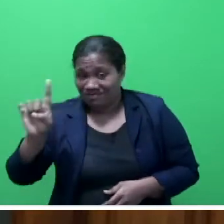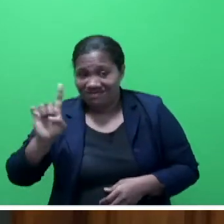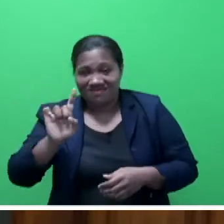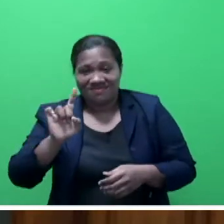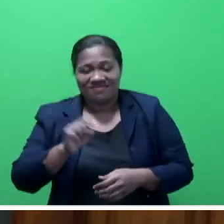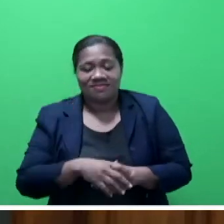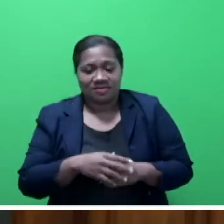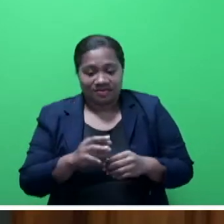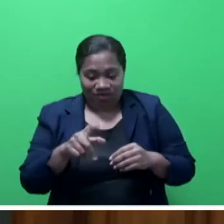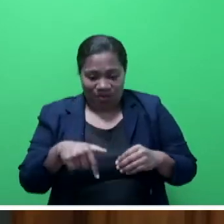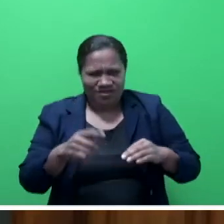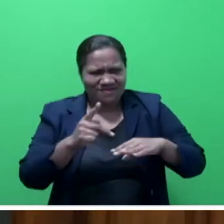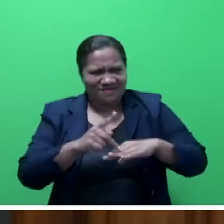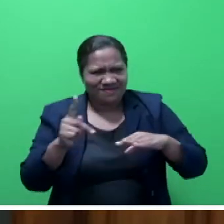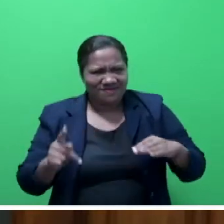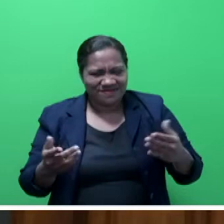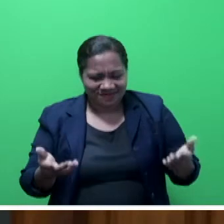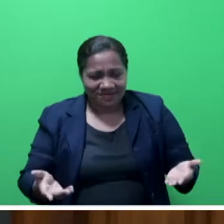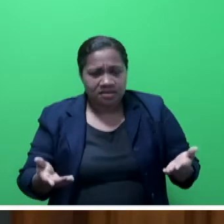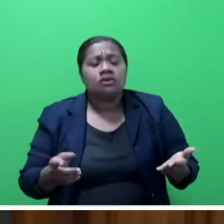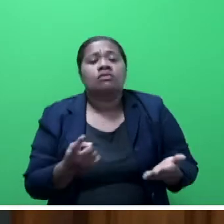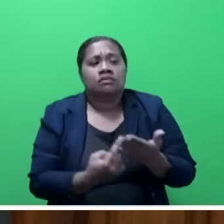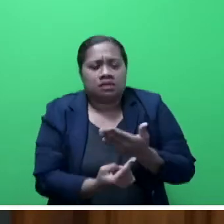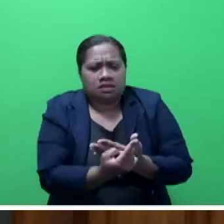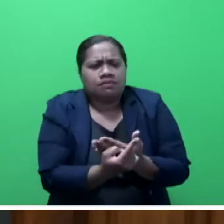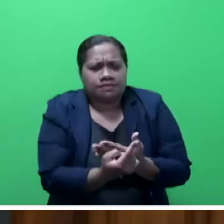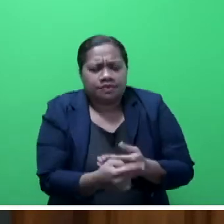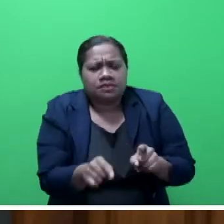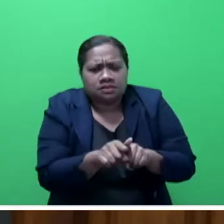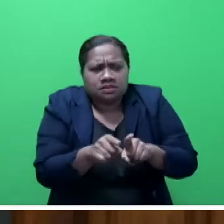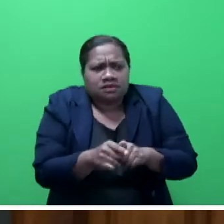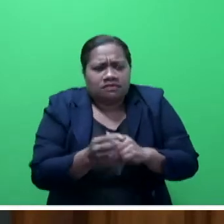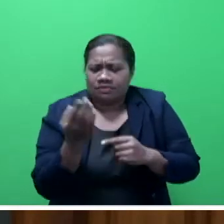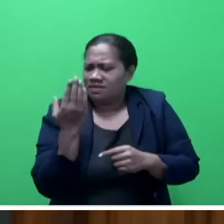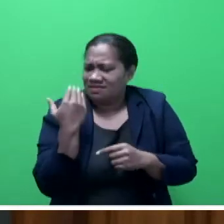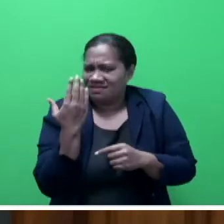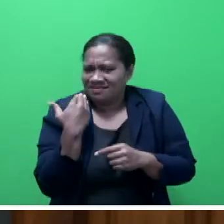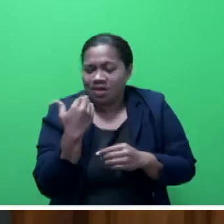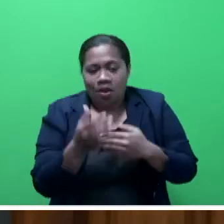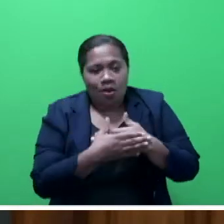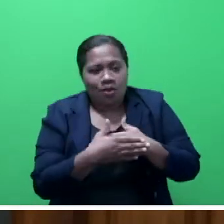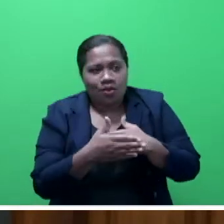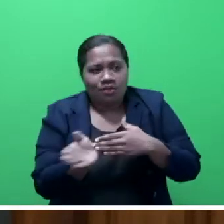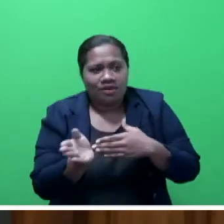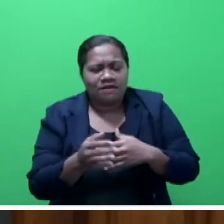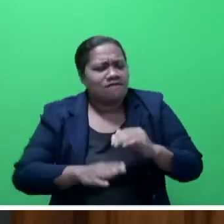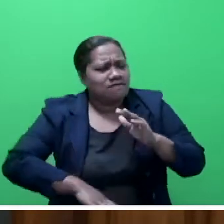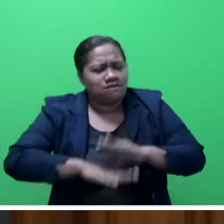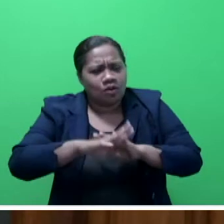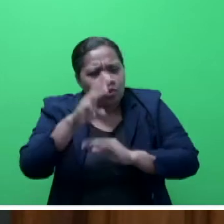as has been the case with his previous opening addresses, was full of wisdom,